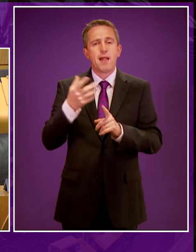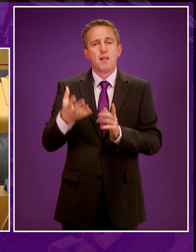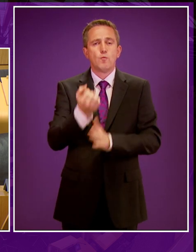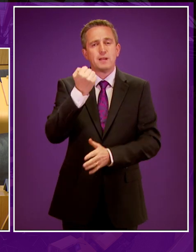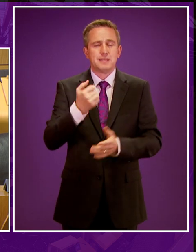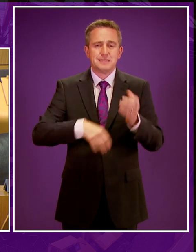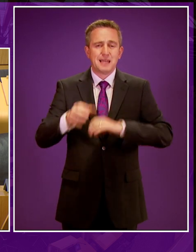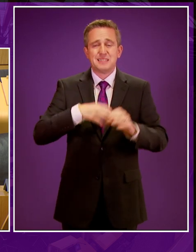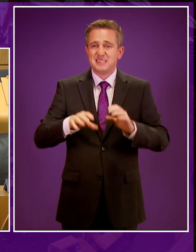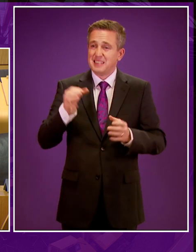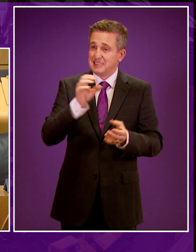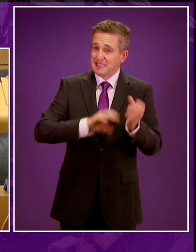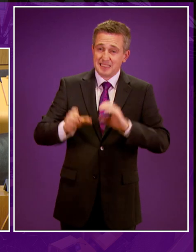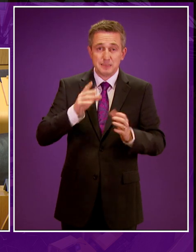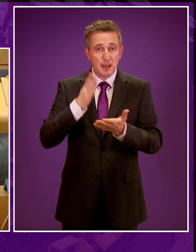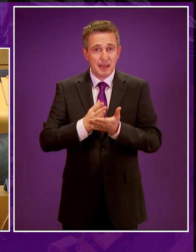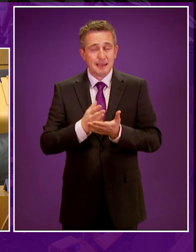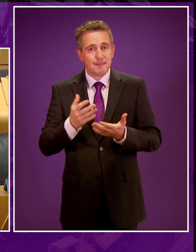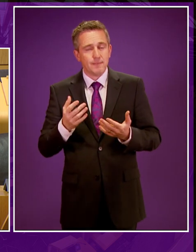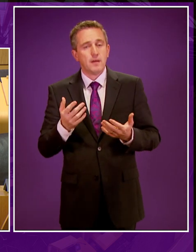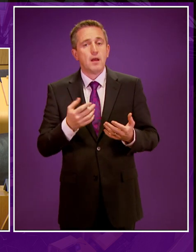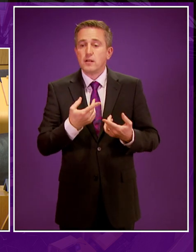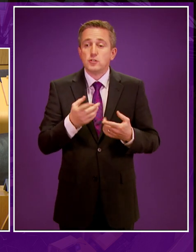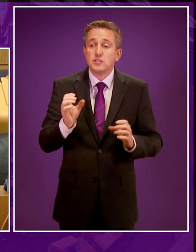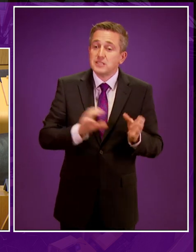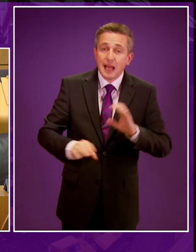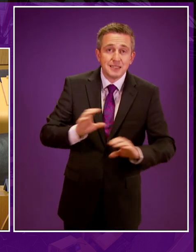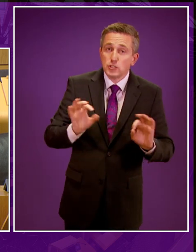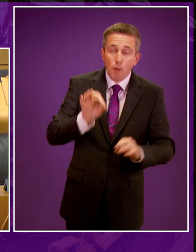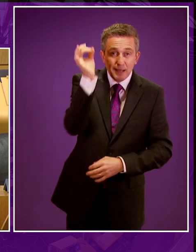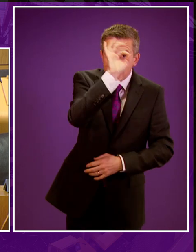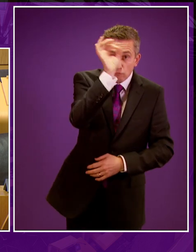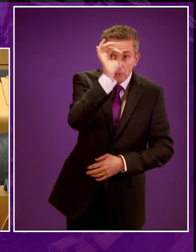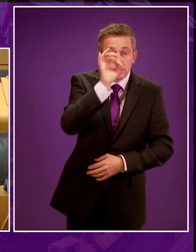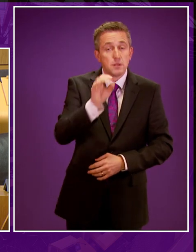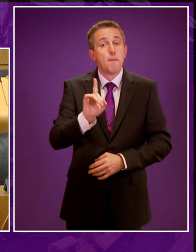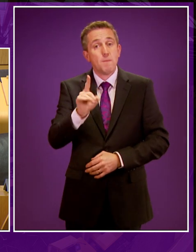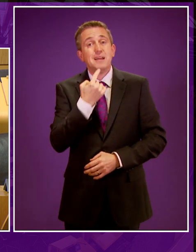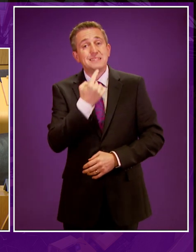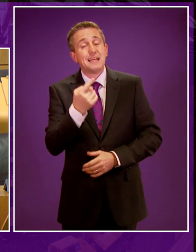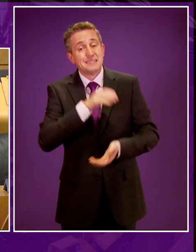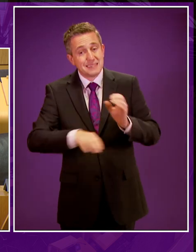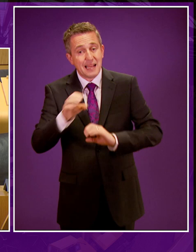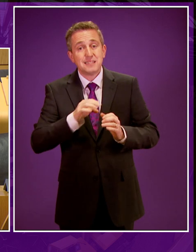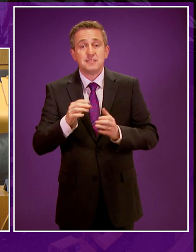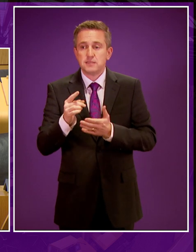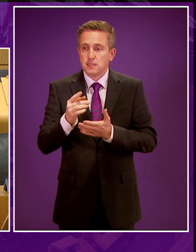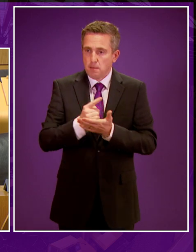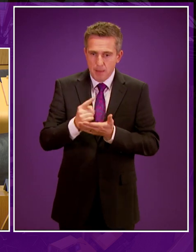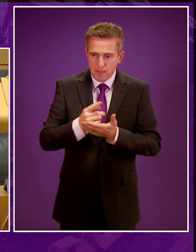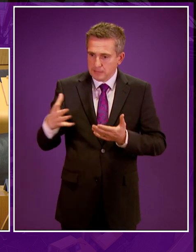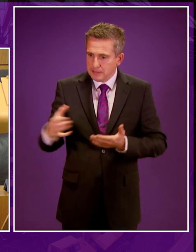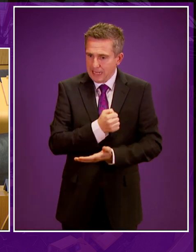of experts. This isn't a comment about scientists being ignorant or a dismissal of experts. His point was that science is about embracing doubt,